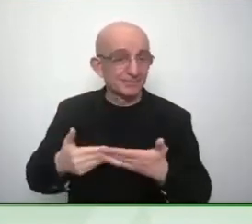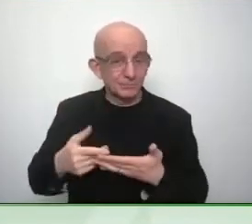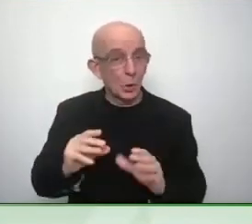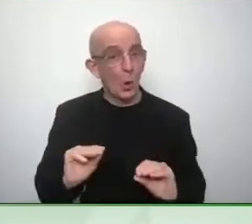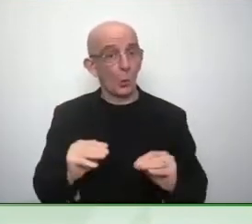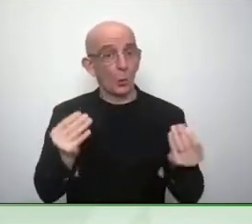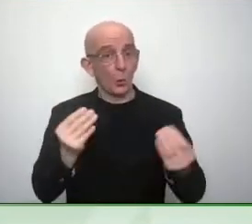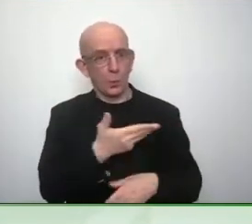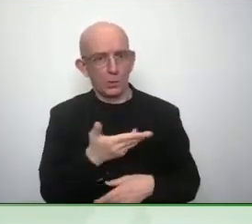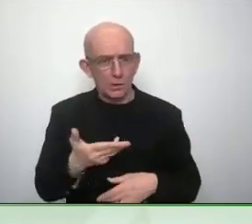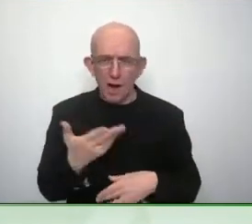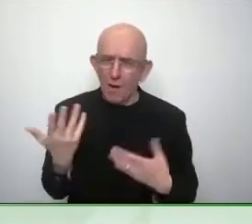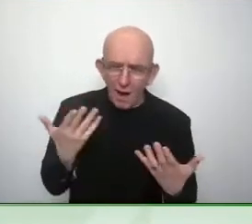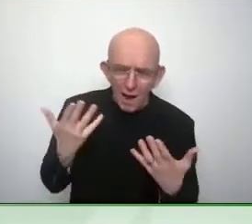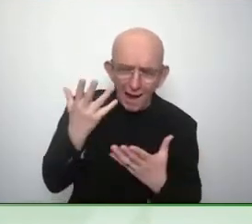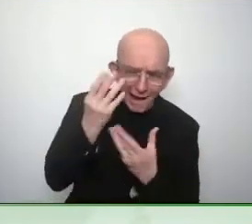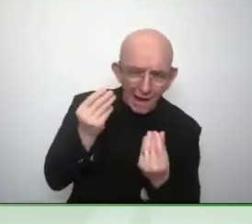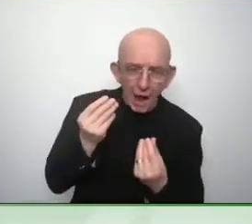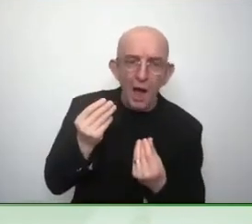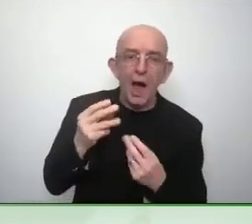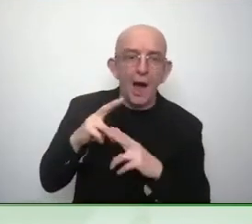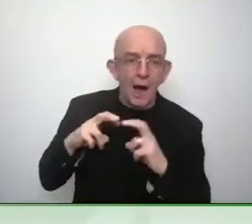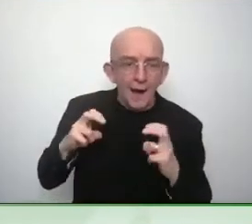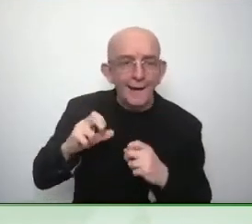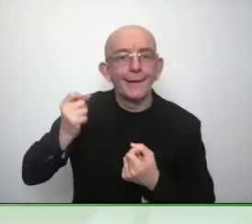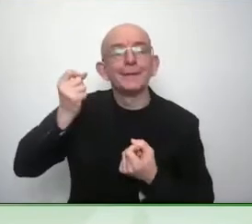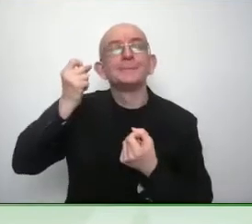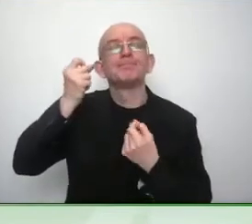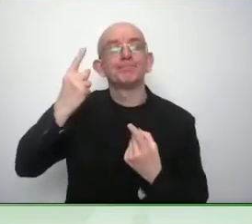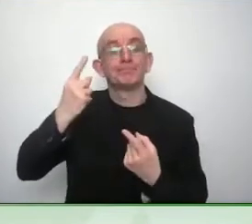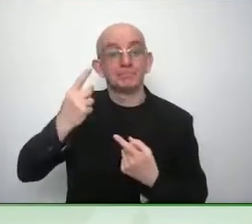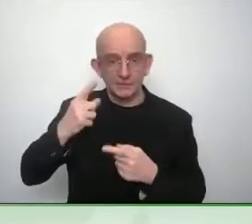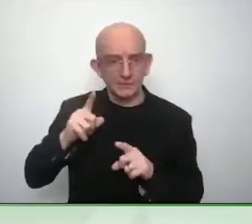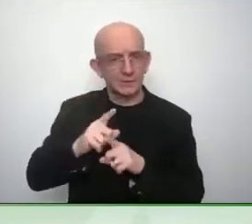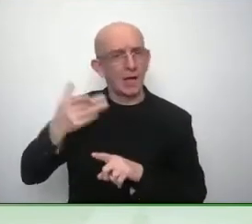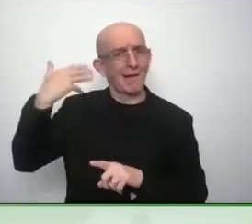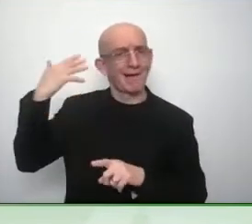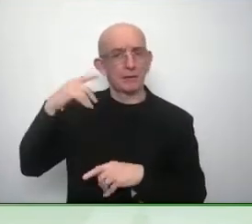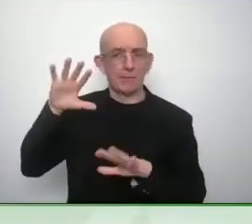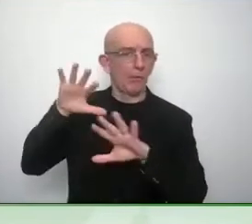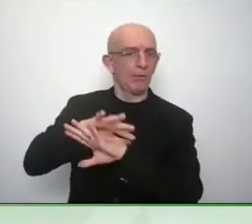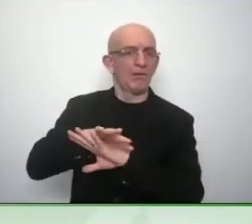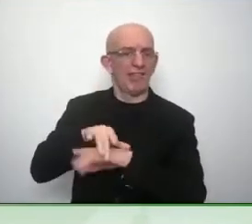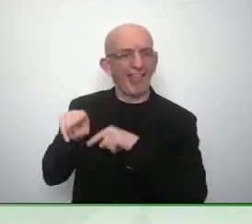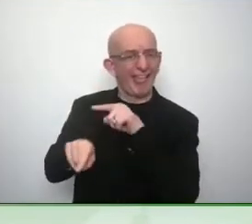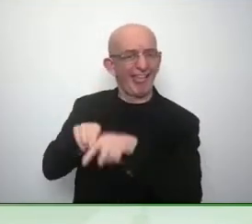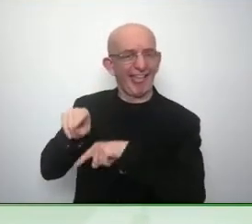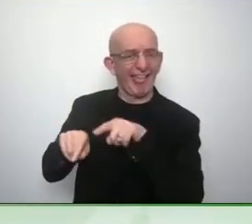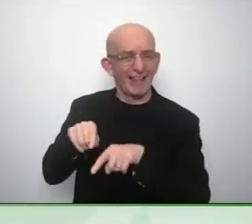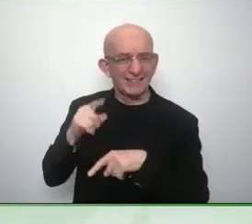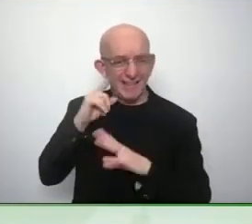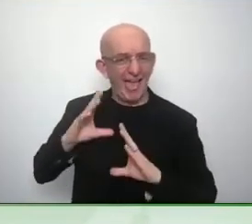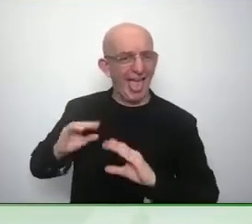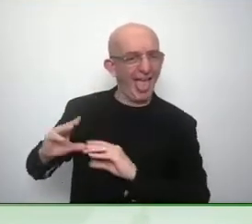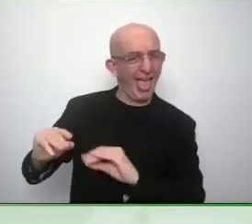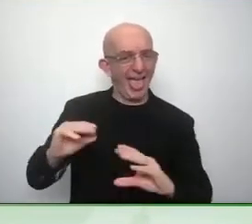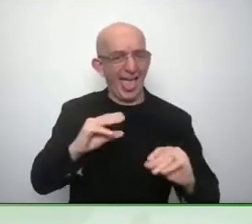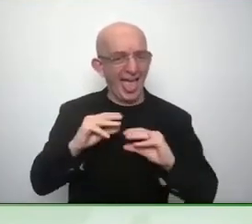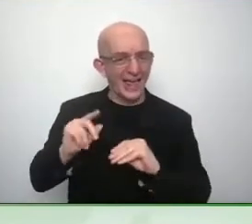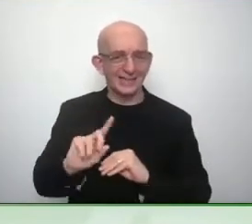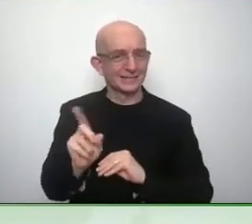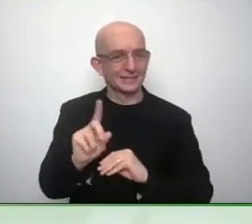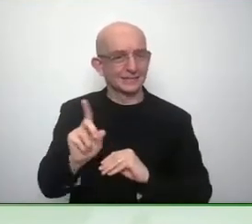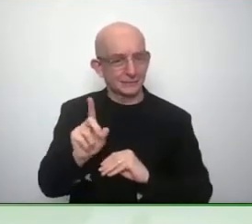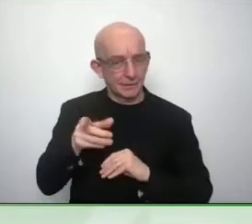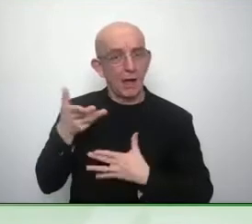me he I was like this is I hate how society treats people with disabilities we've got to do better we've got to do better and he said I hear